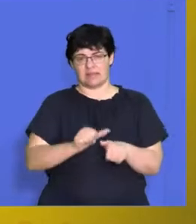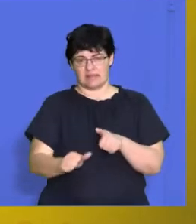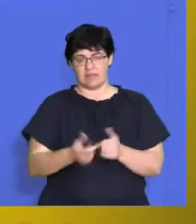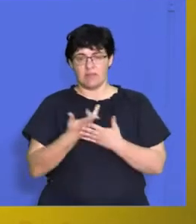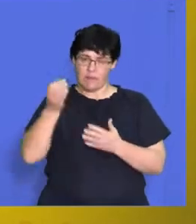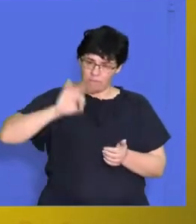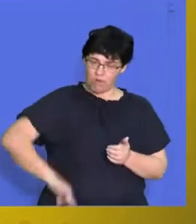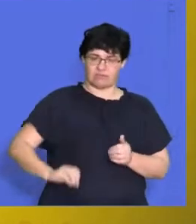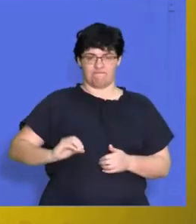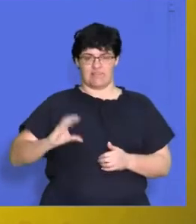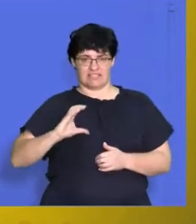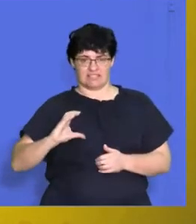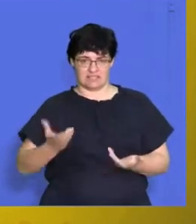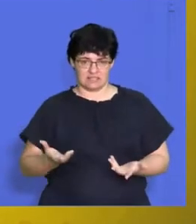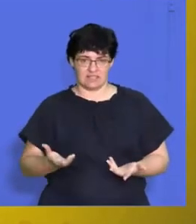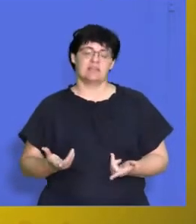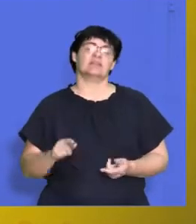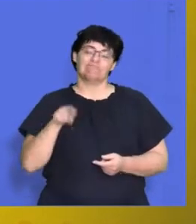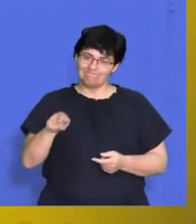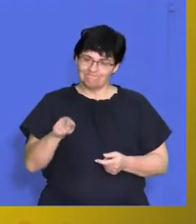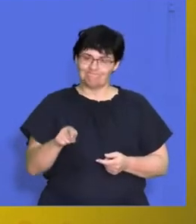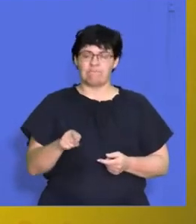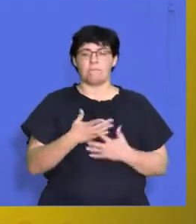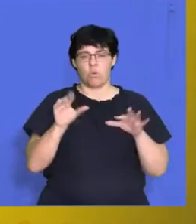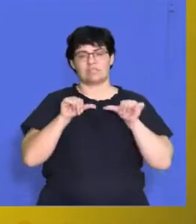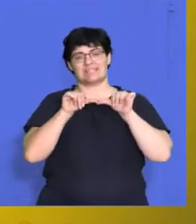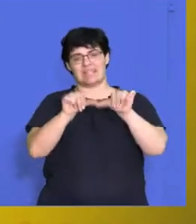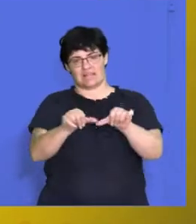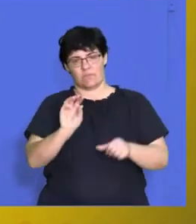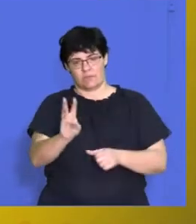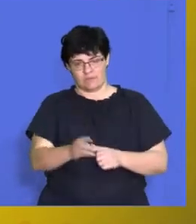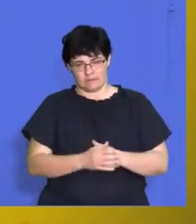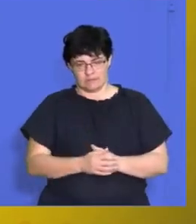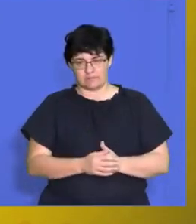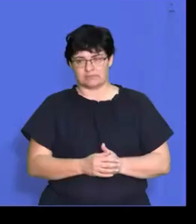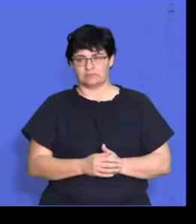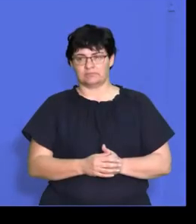profitable we're going to be, and that's going to lead to more sustainability of the business.